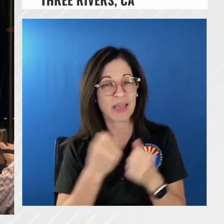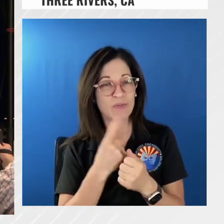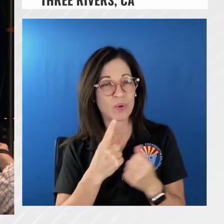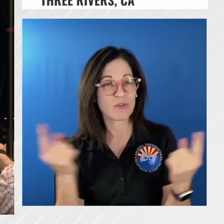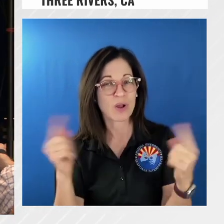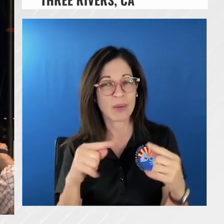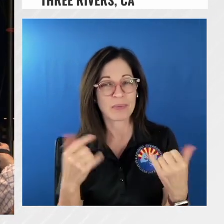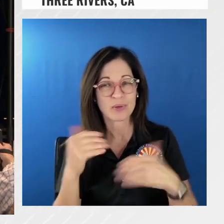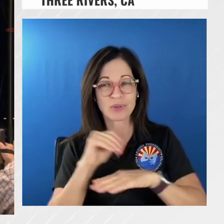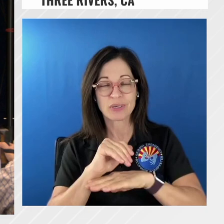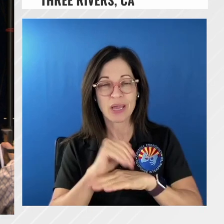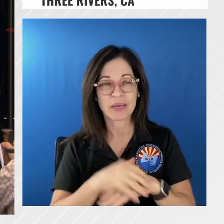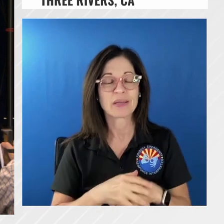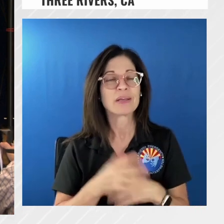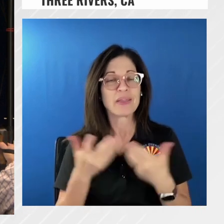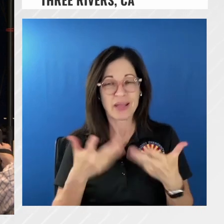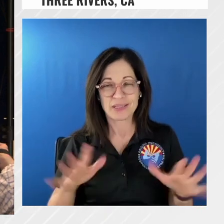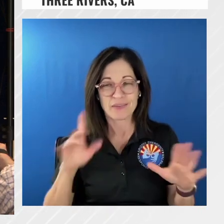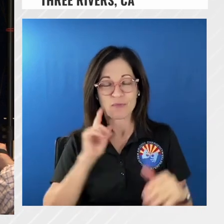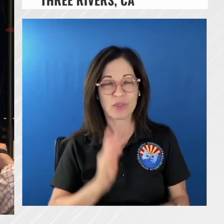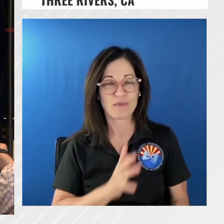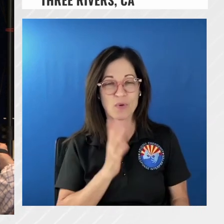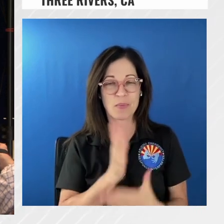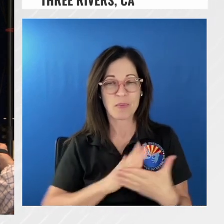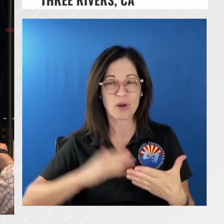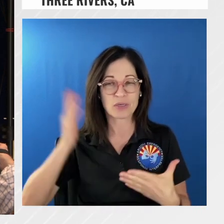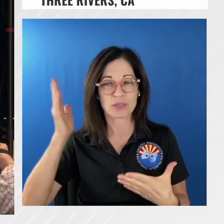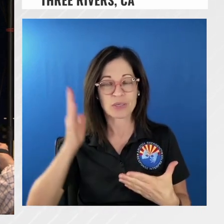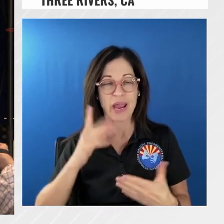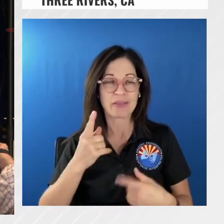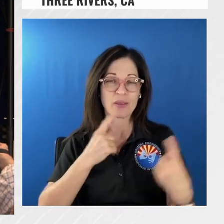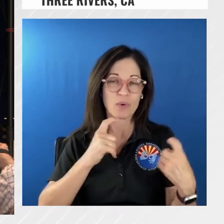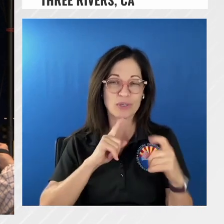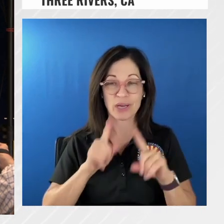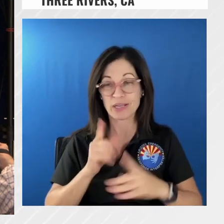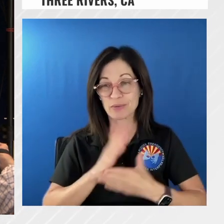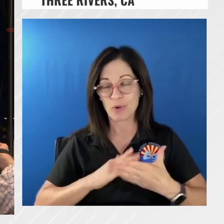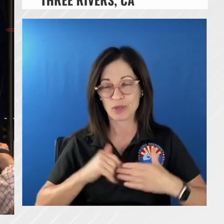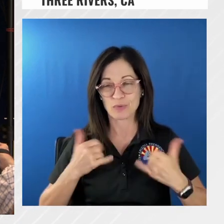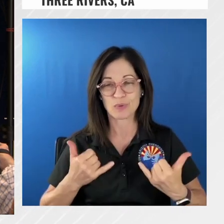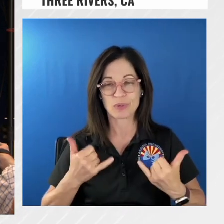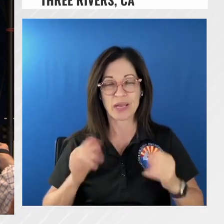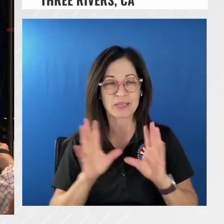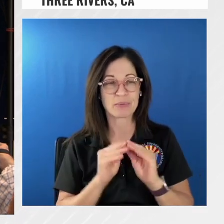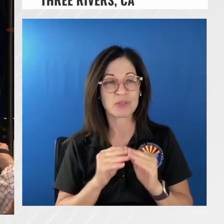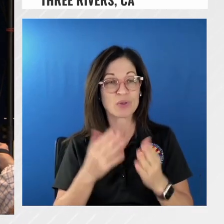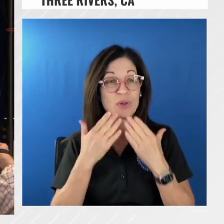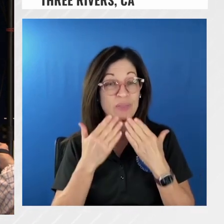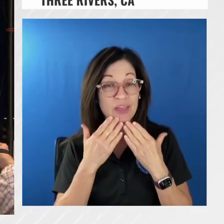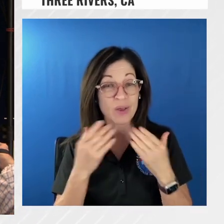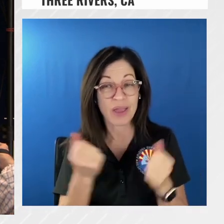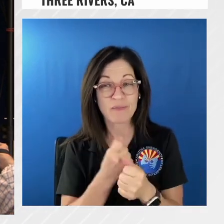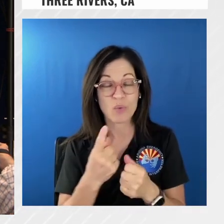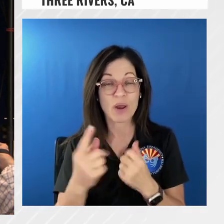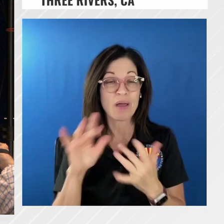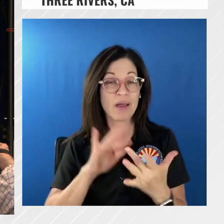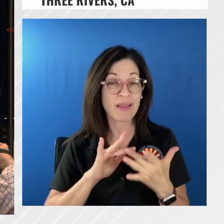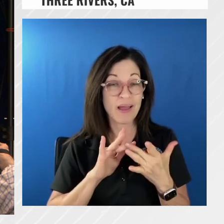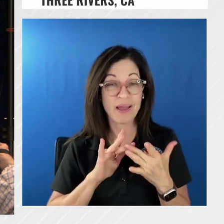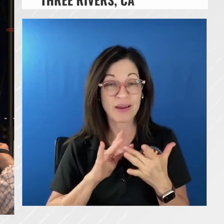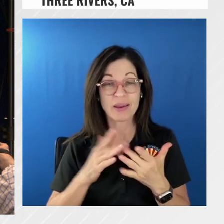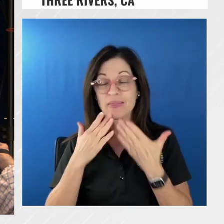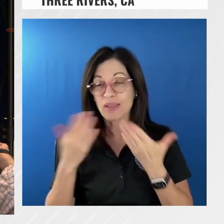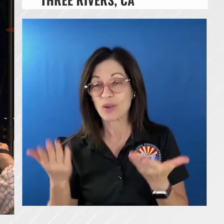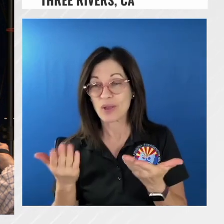uh that'll conclude the formal portion and the question answer portion of the session tonight so thank you folks online thank you everybody in the room we'll still be